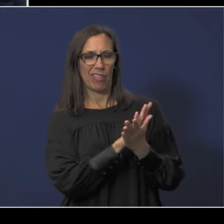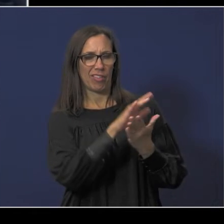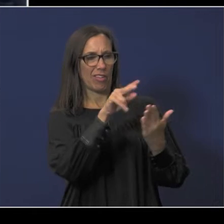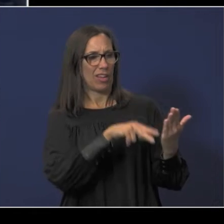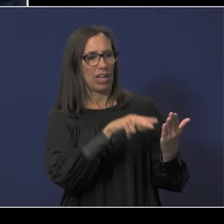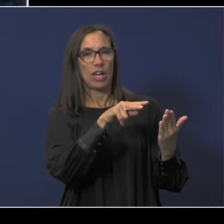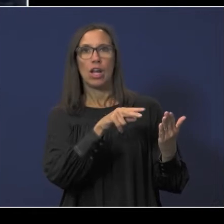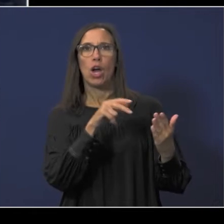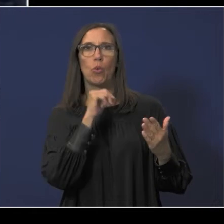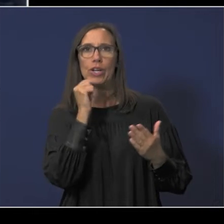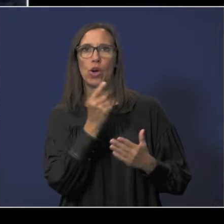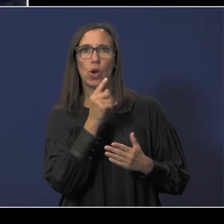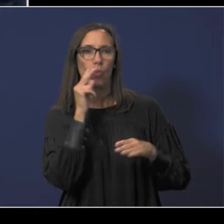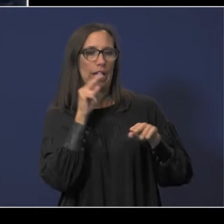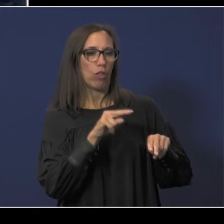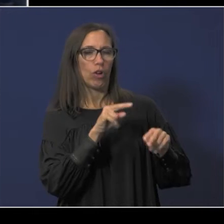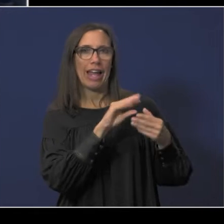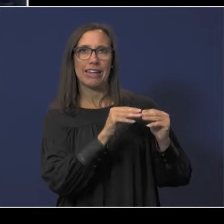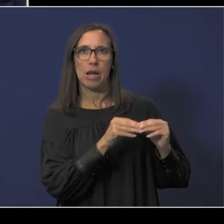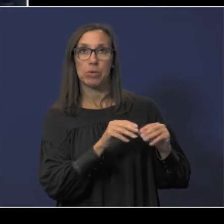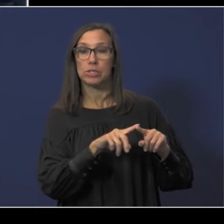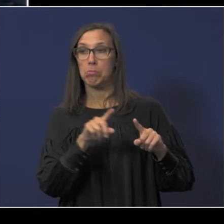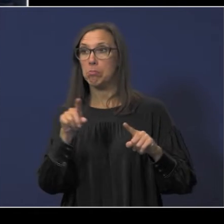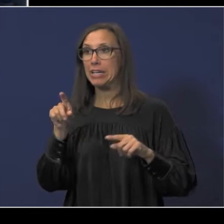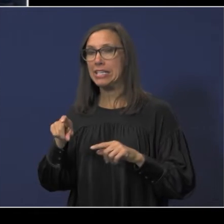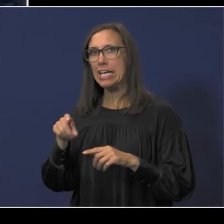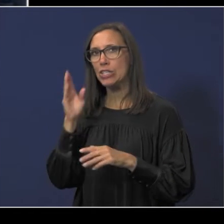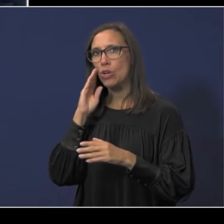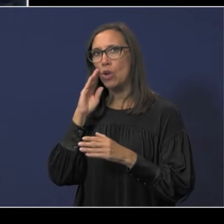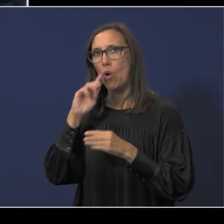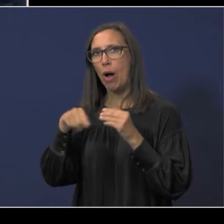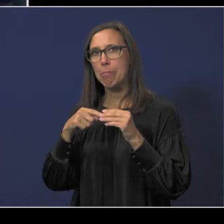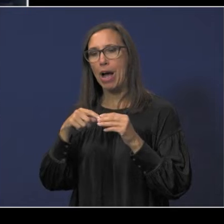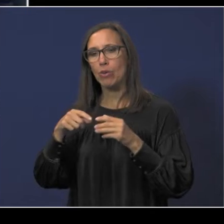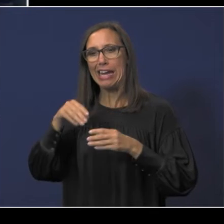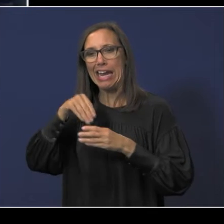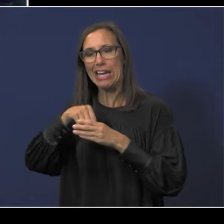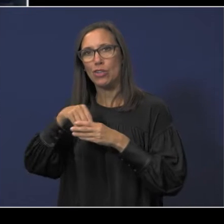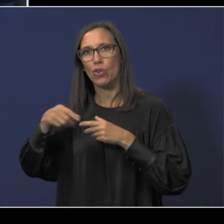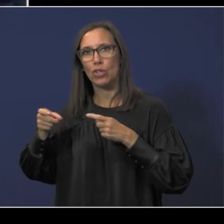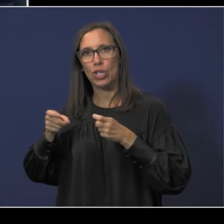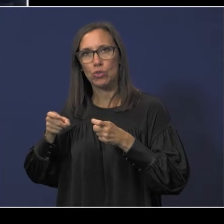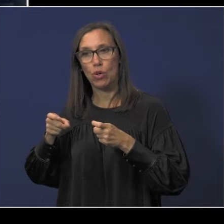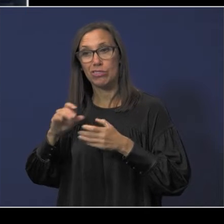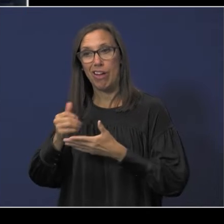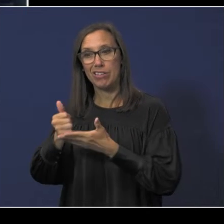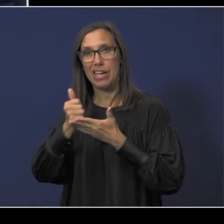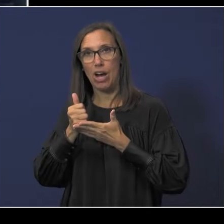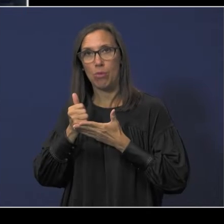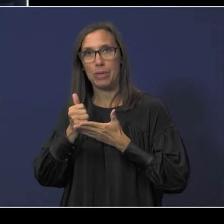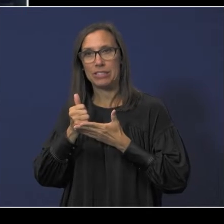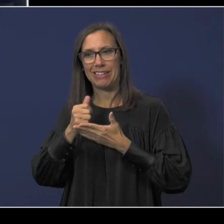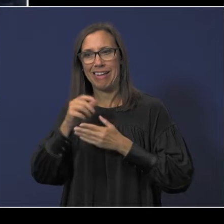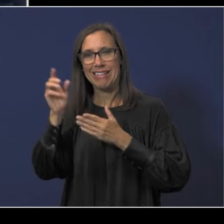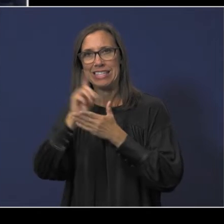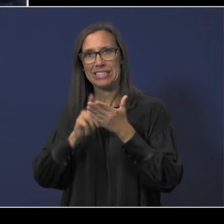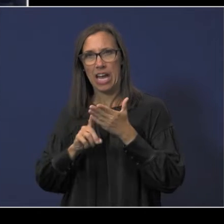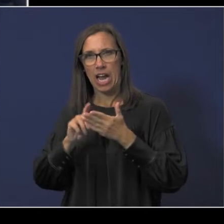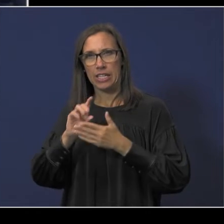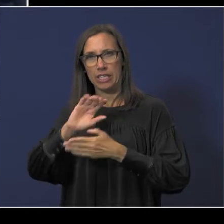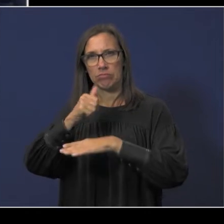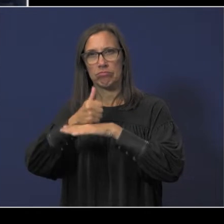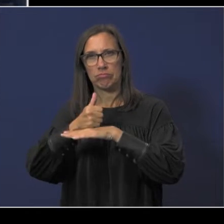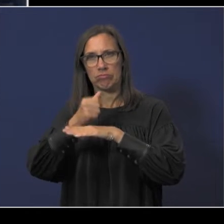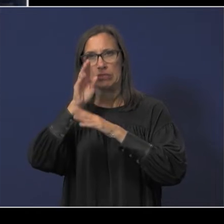we also have to take into consideration and obtain an understanding of internal controls to help us design our audit procedures and